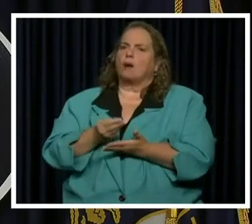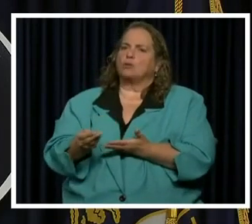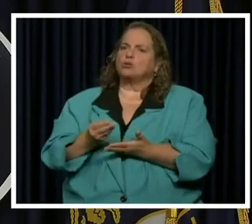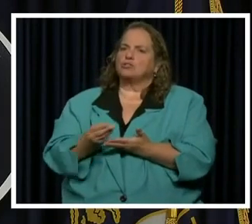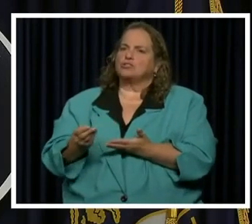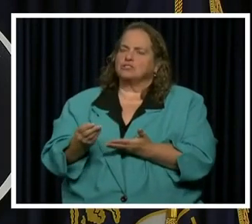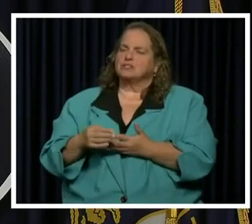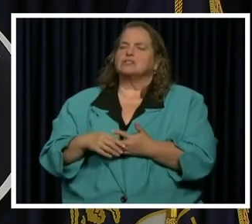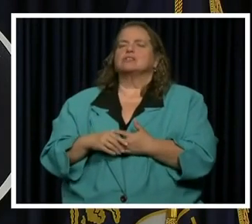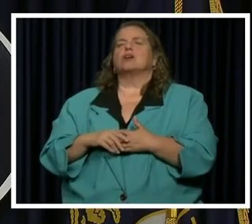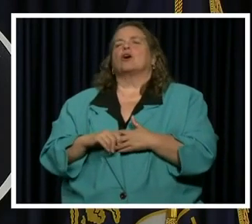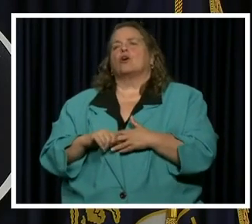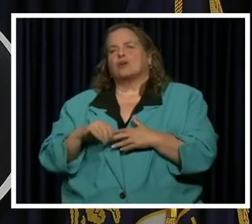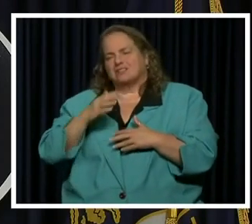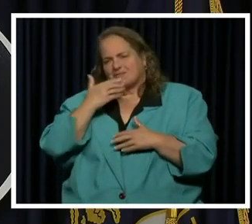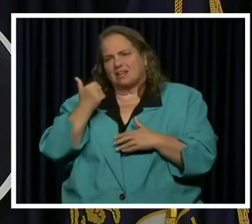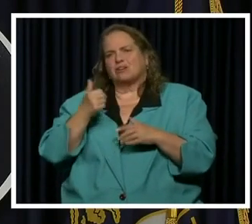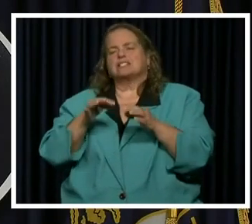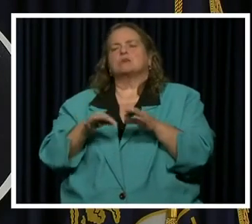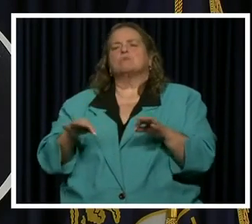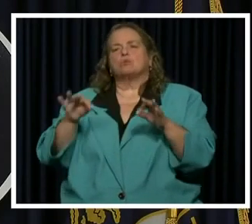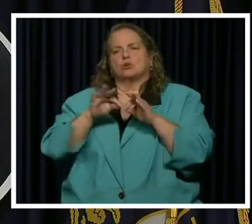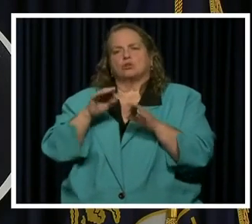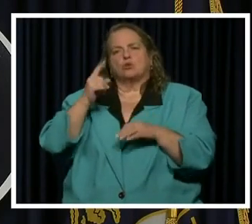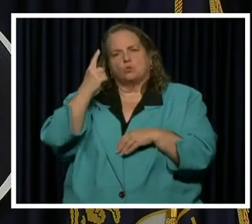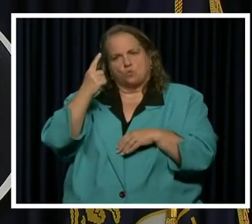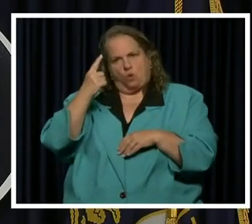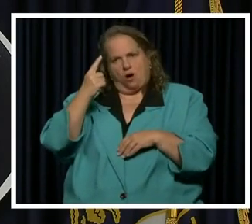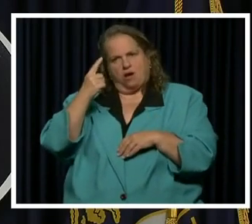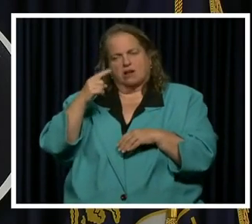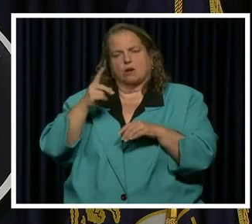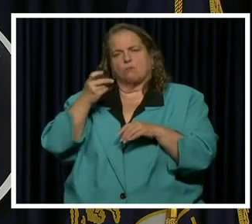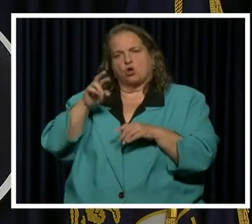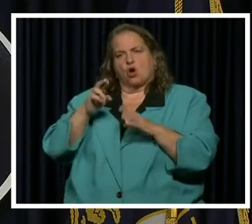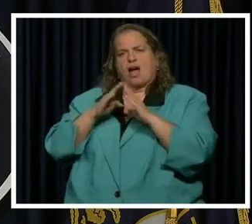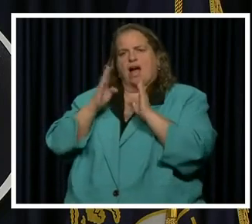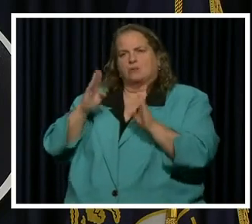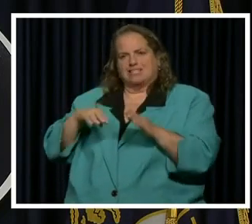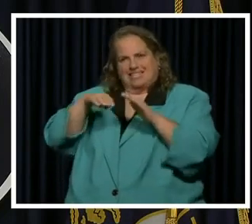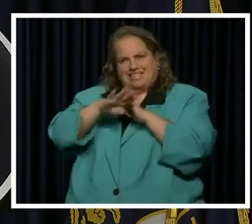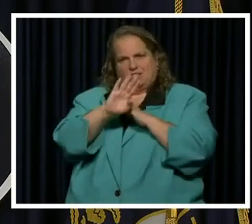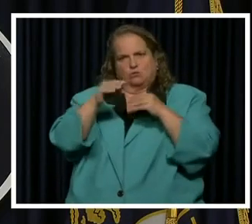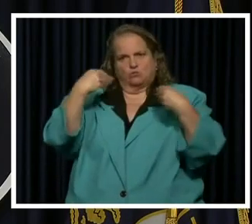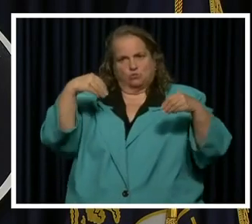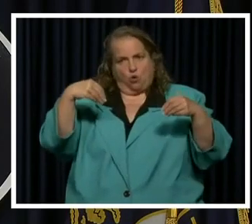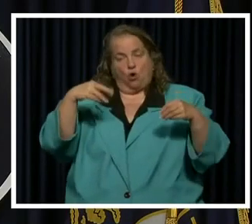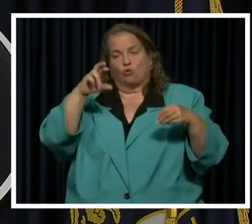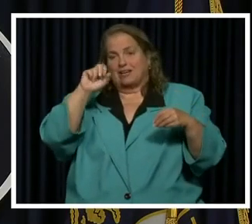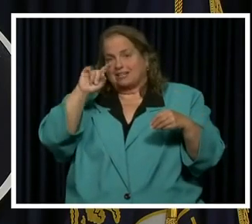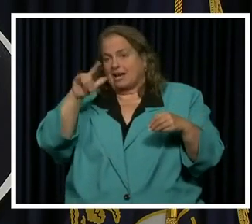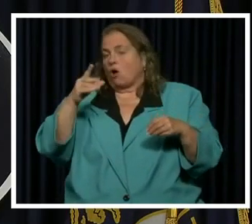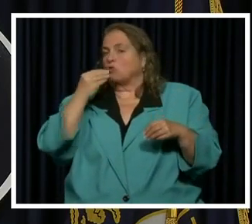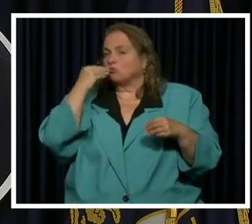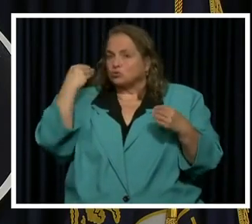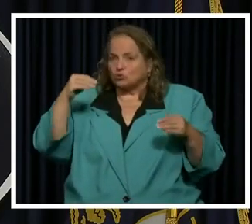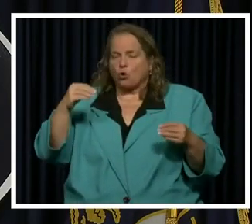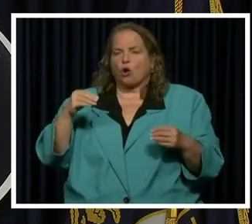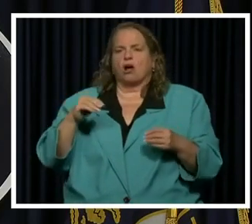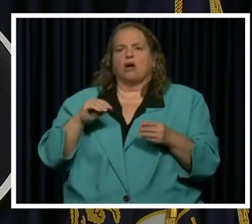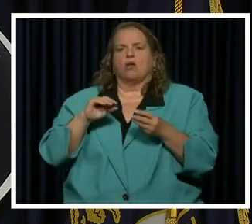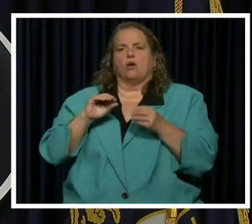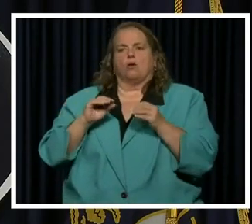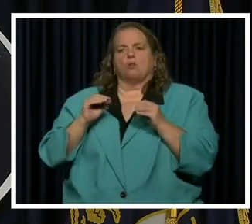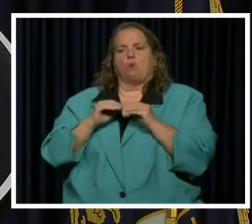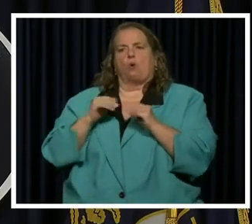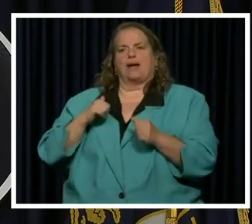also really important because the more that we can cut down on the group or the social setting, the